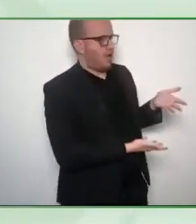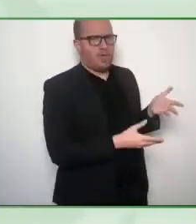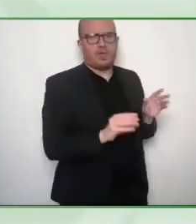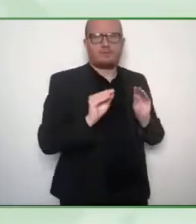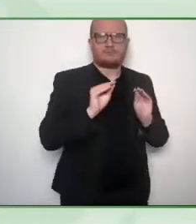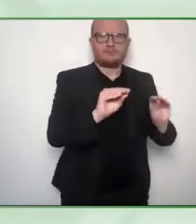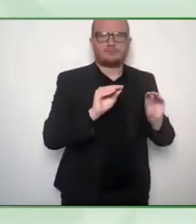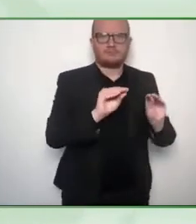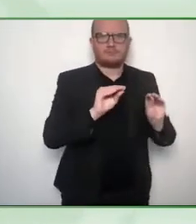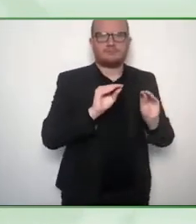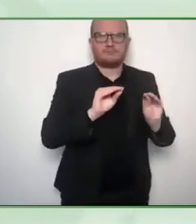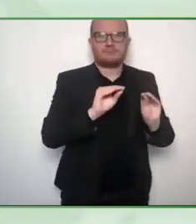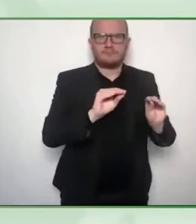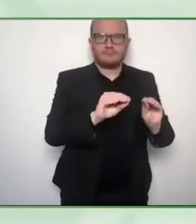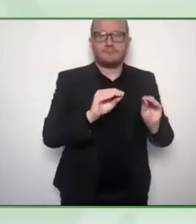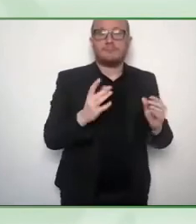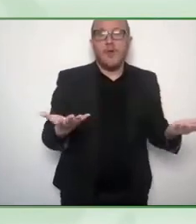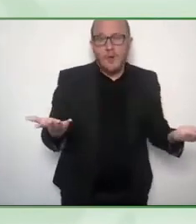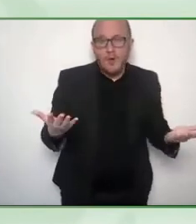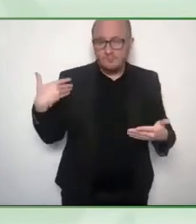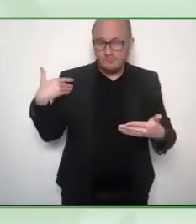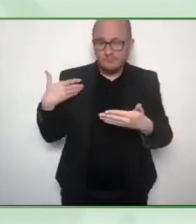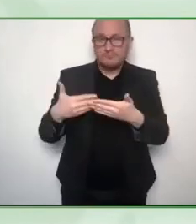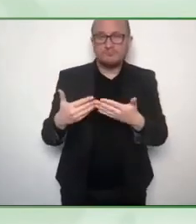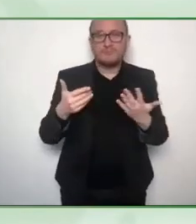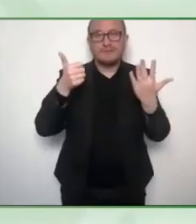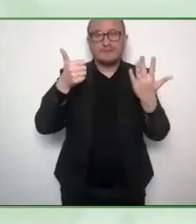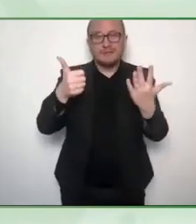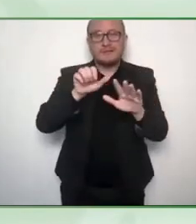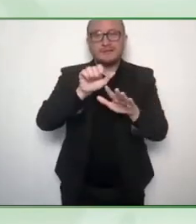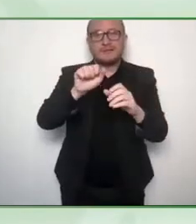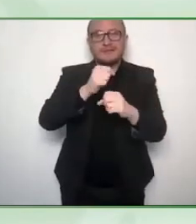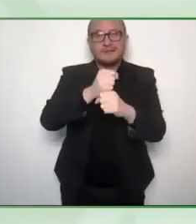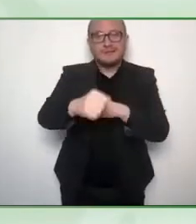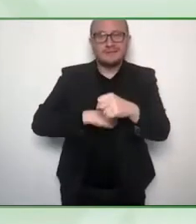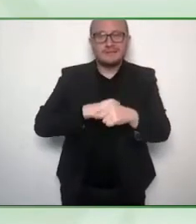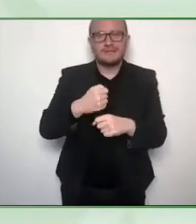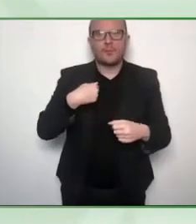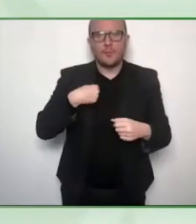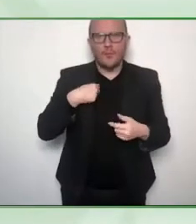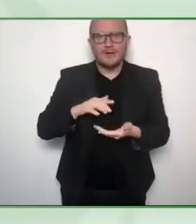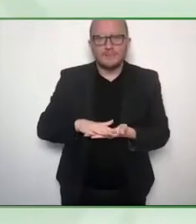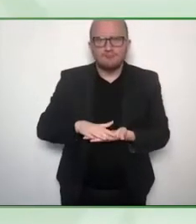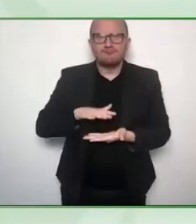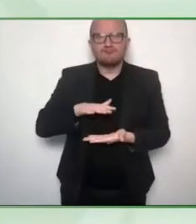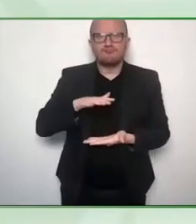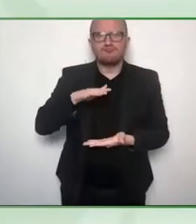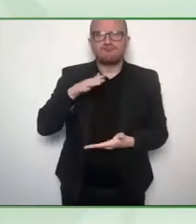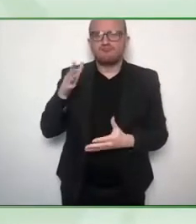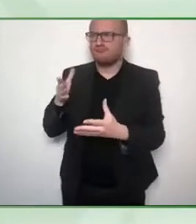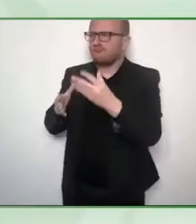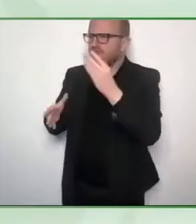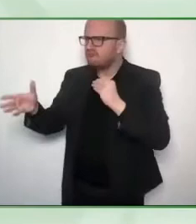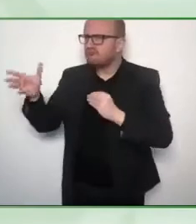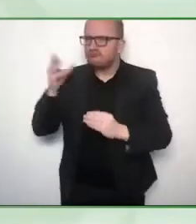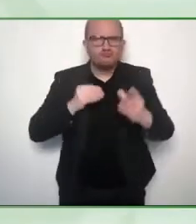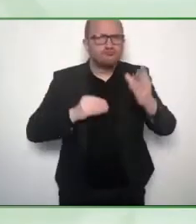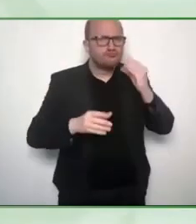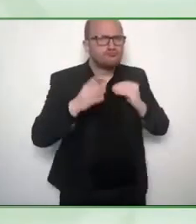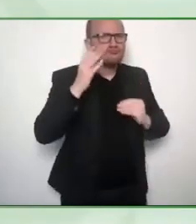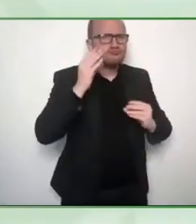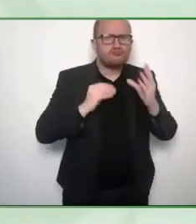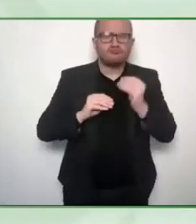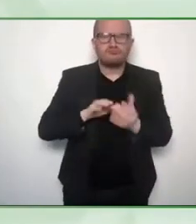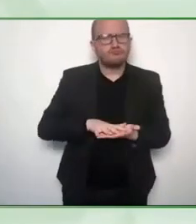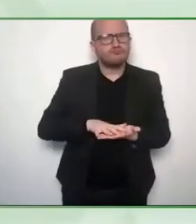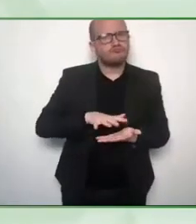excited for the times that lie ahead. Well, if I think about how much you've achieved in six years, and